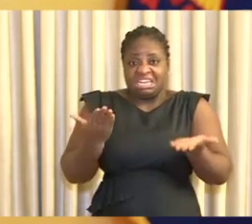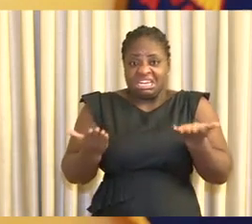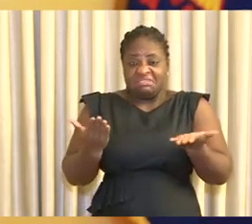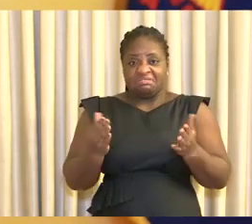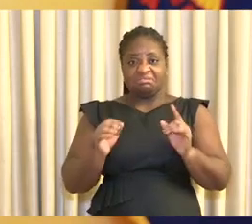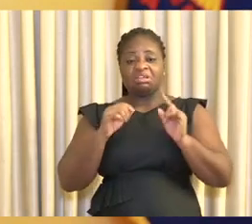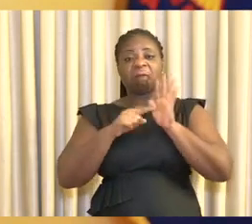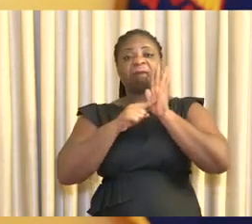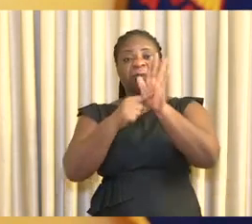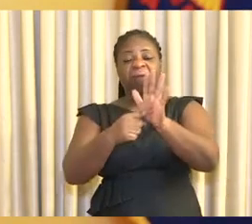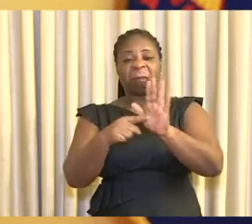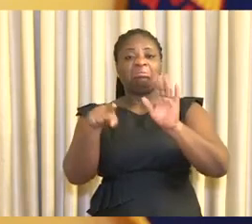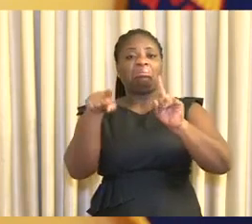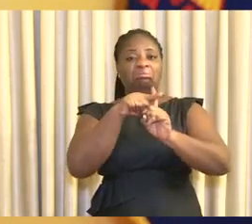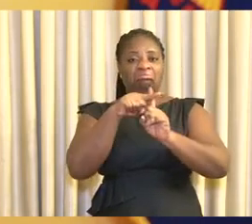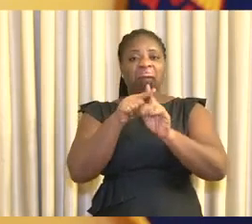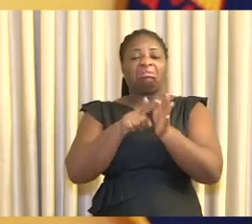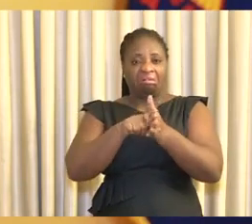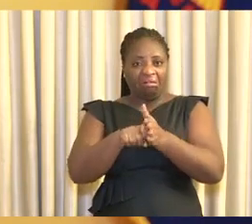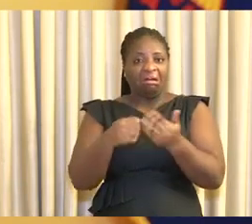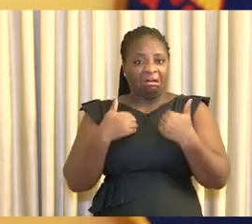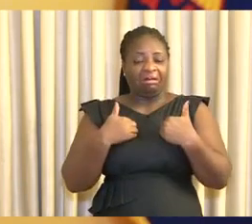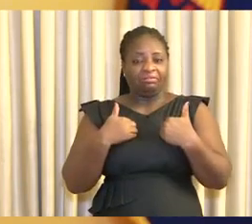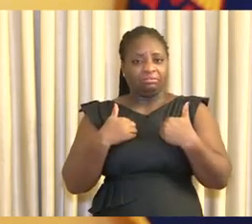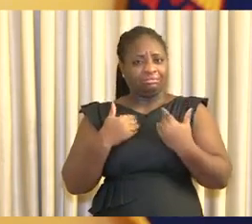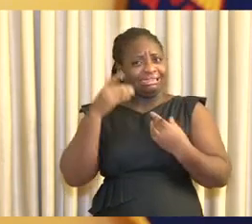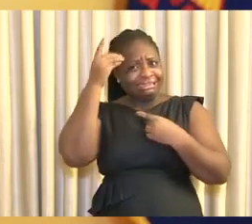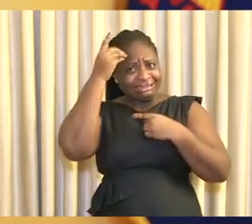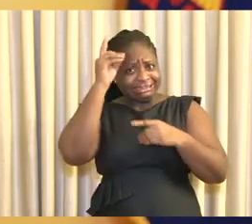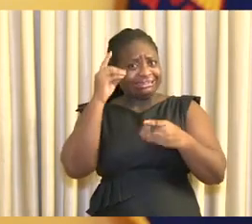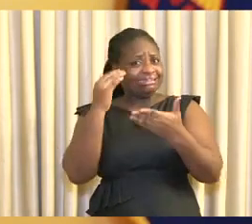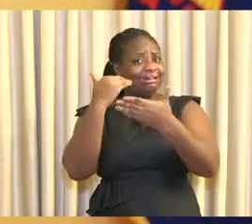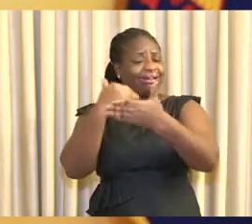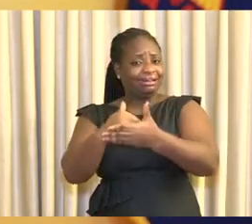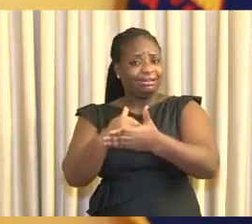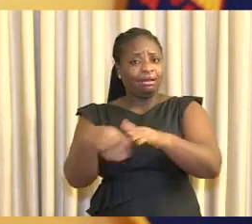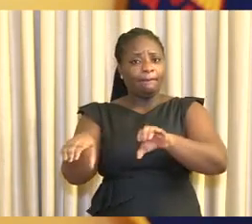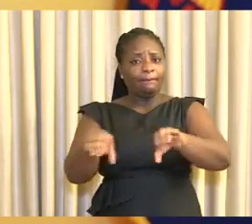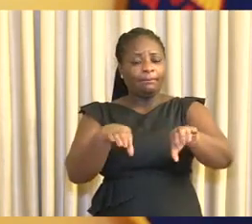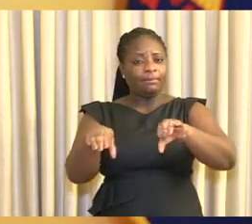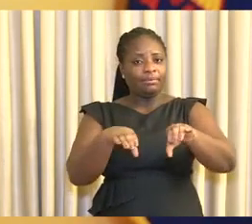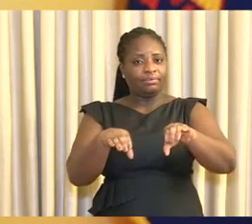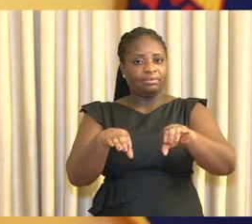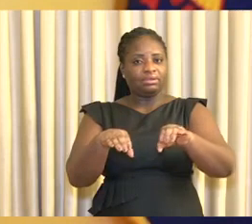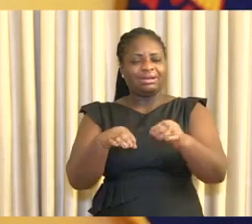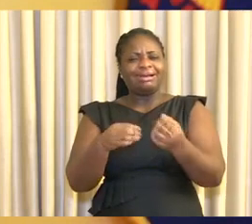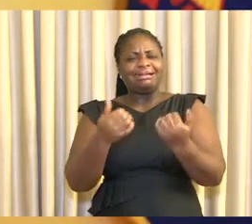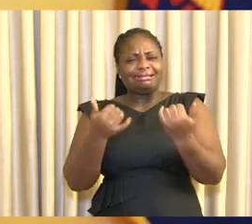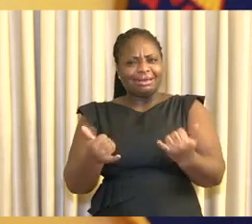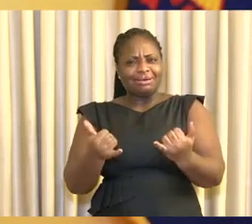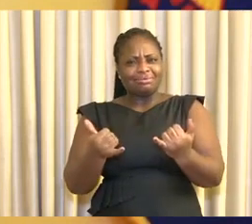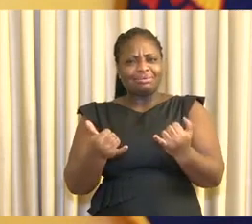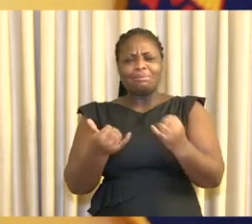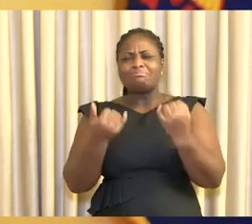positive for the virus. The decision to restrict movement has occasioned a number of